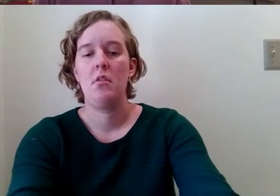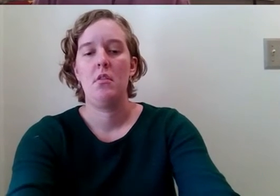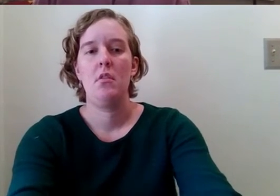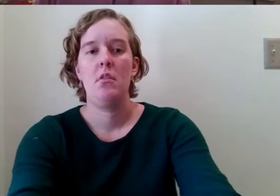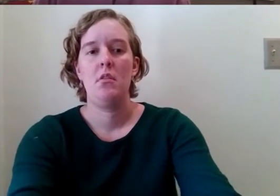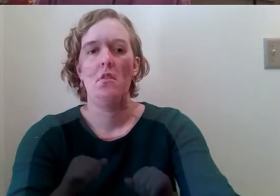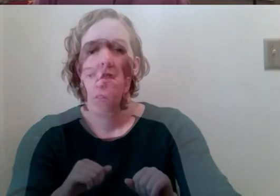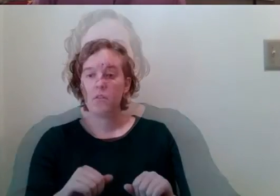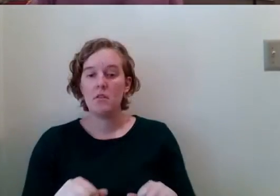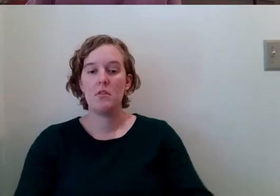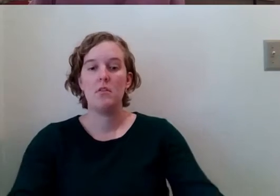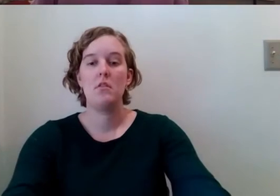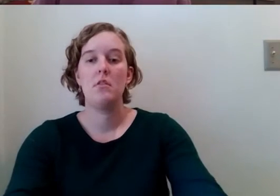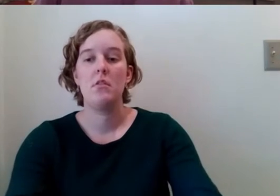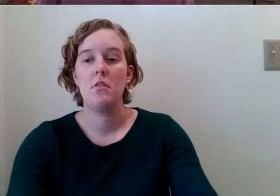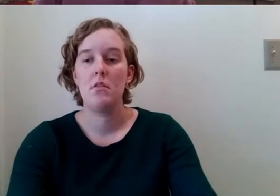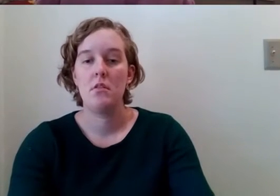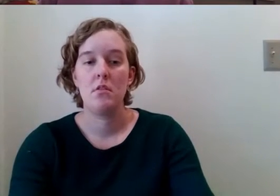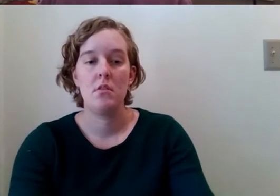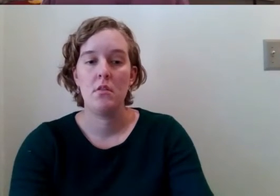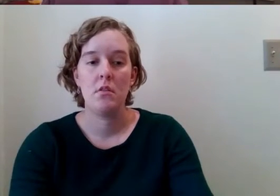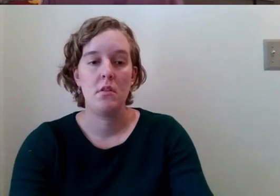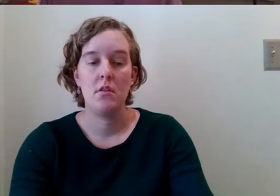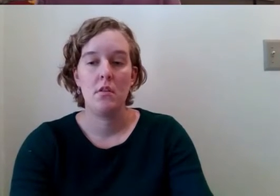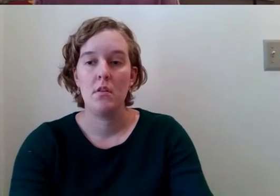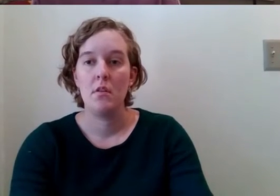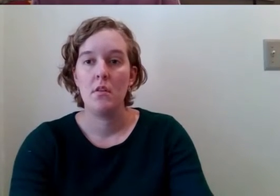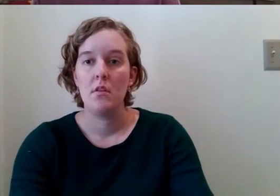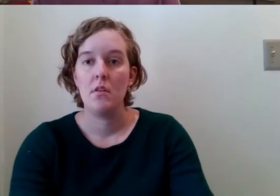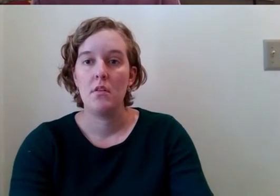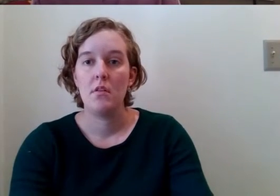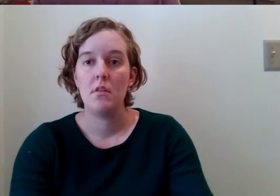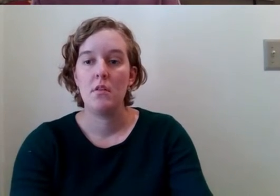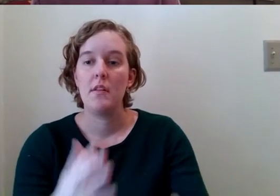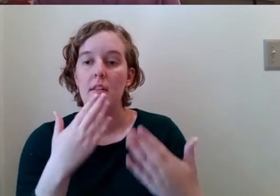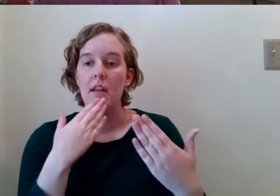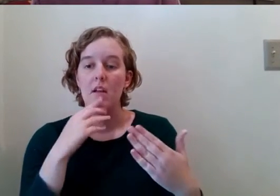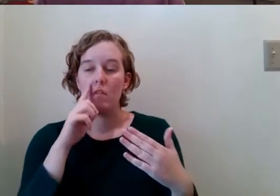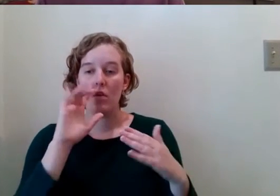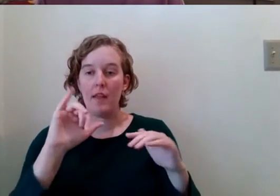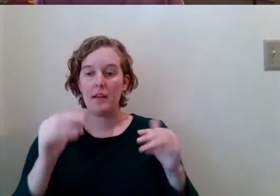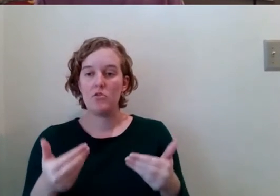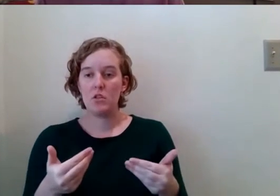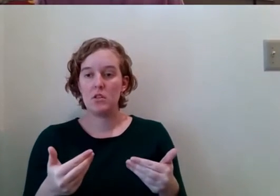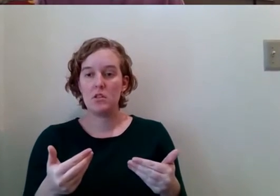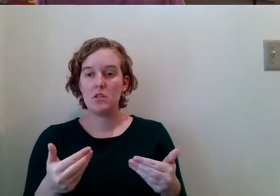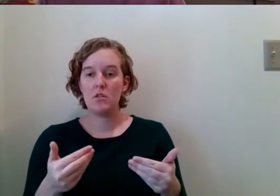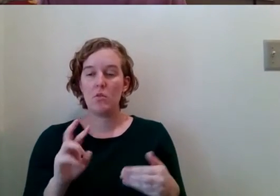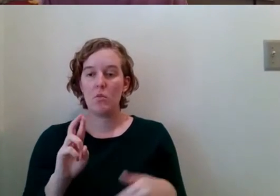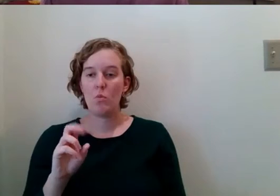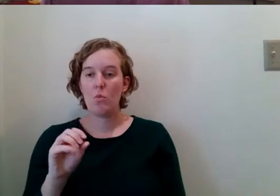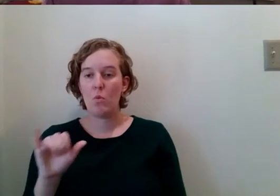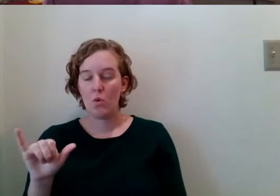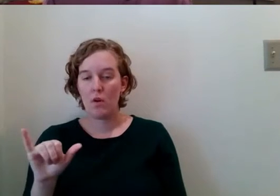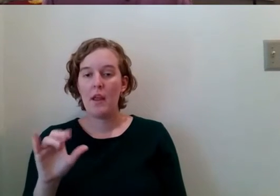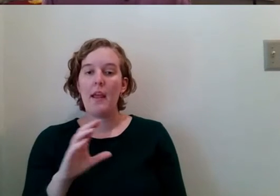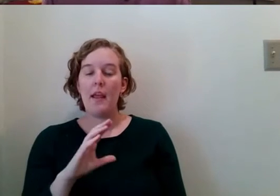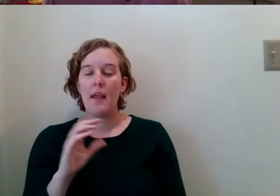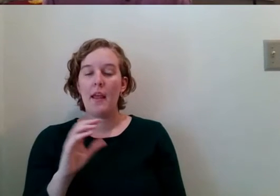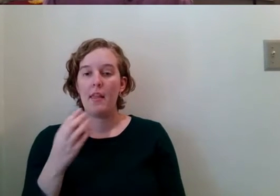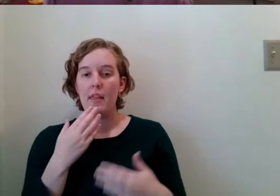the screen. All right. Thank you for that introduction, Roy. And thank you